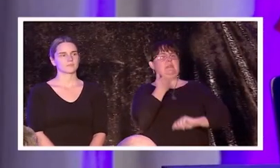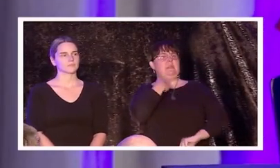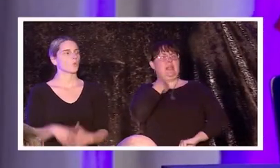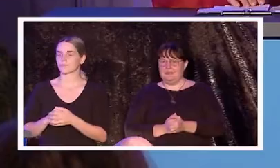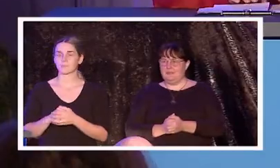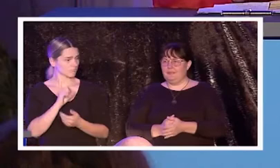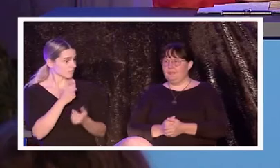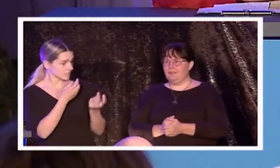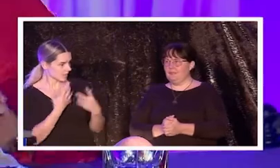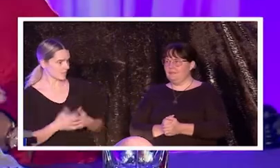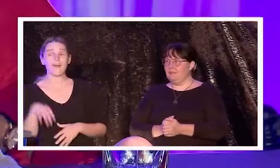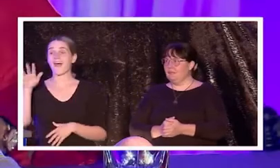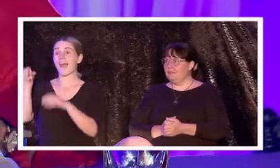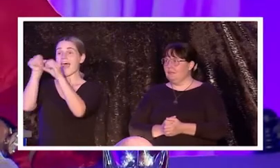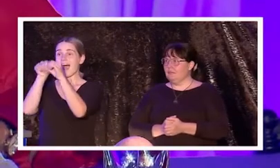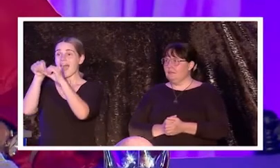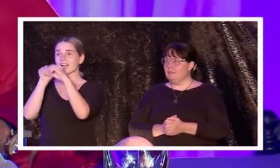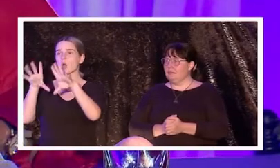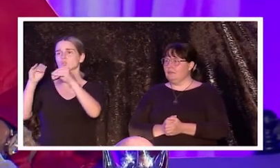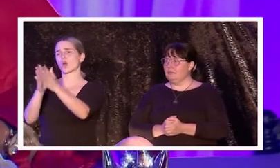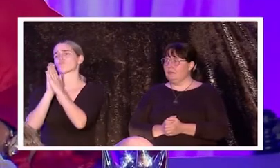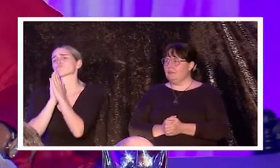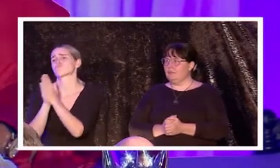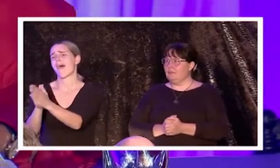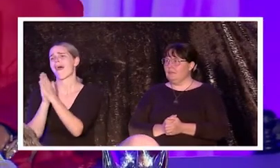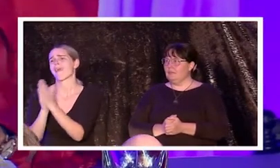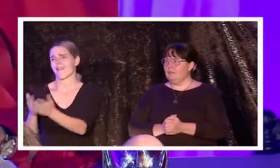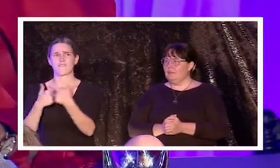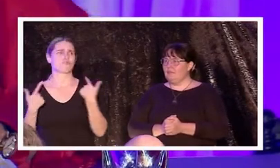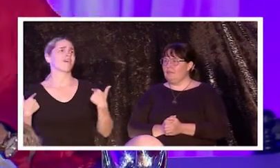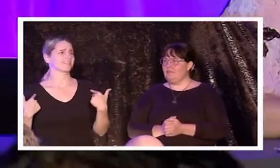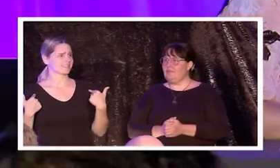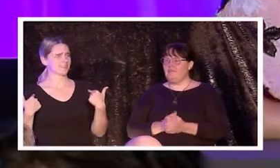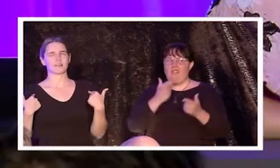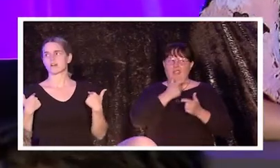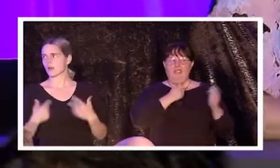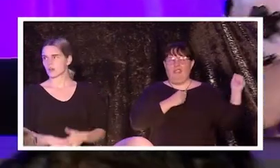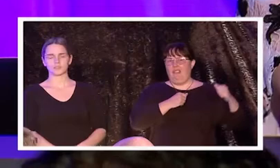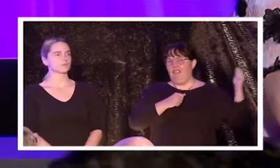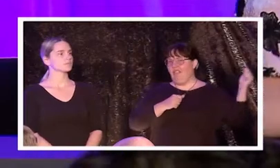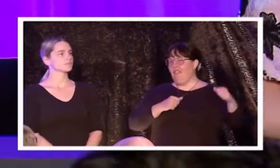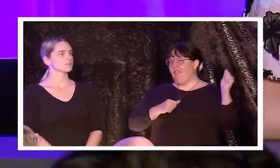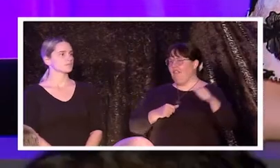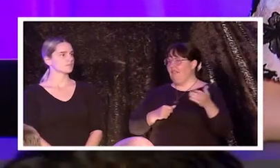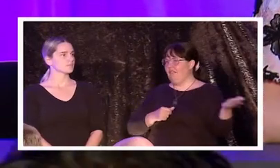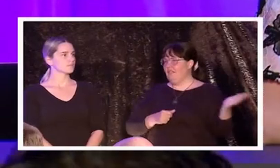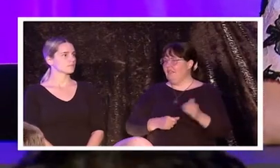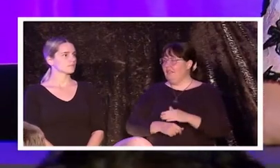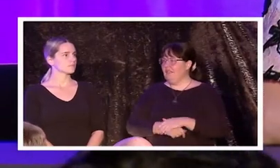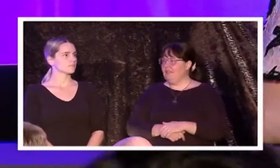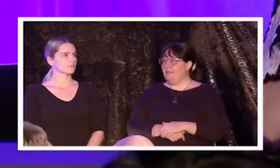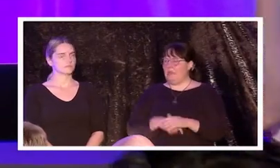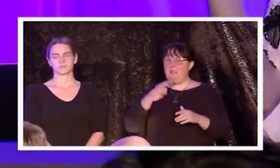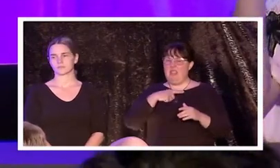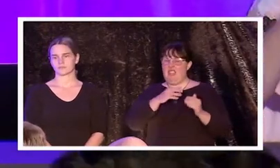Hey arsehole, stop praying for us. Oh my god, yeah, because that's the leading cause of disability,